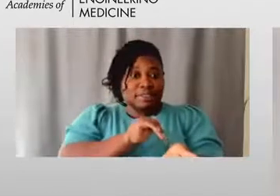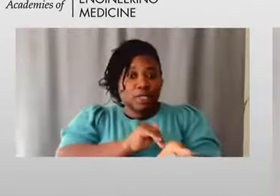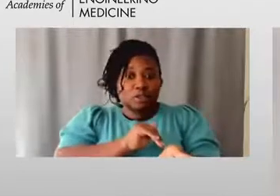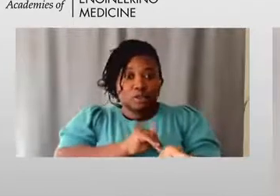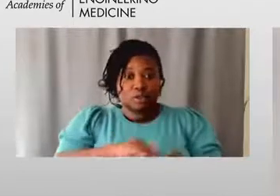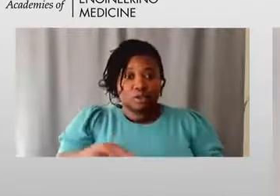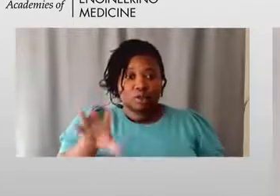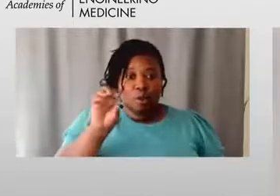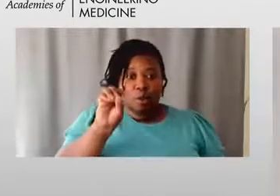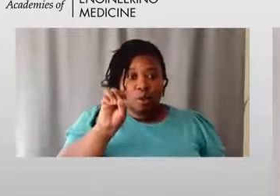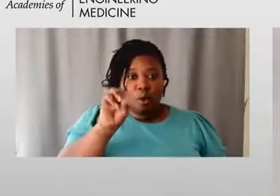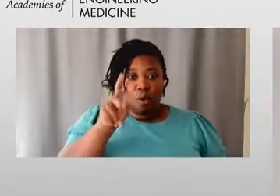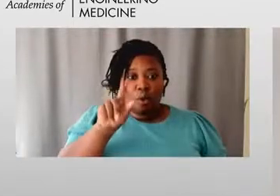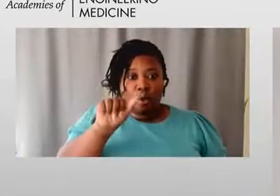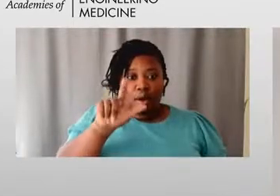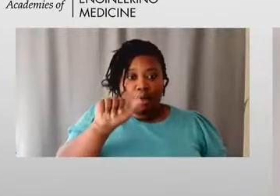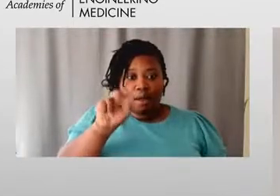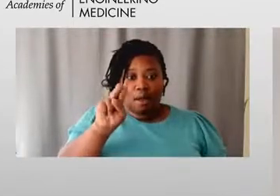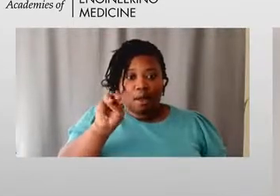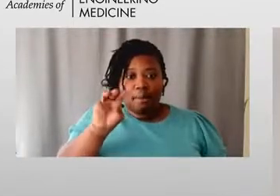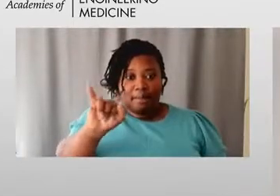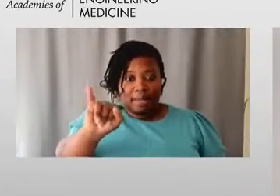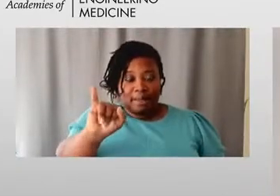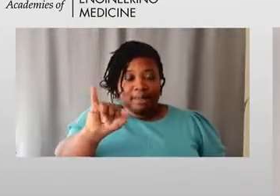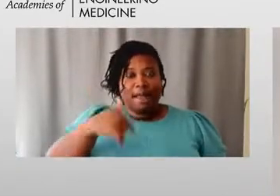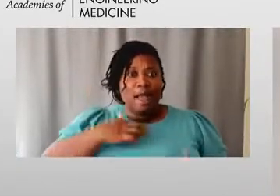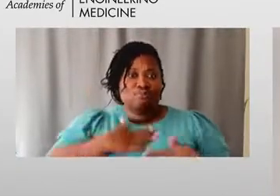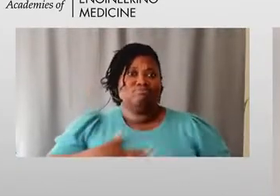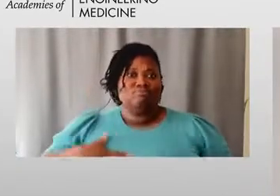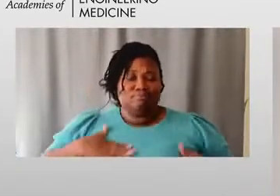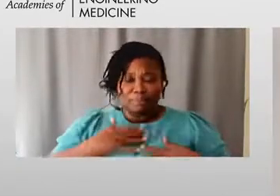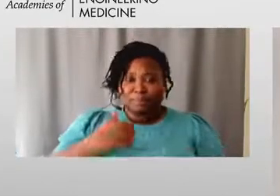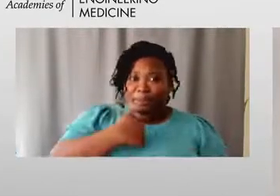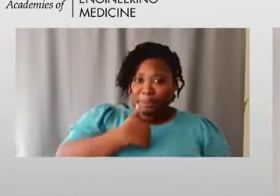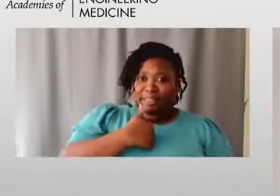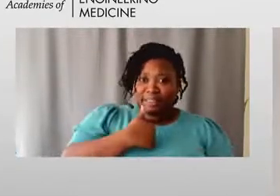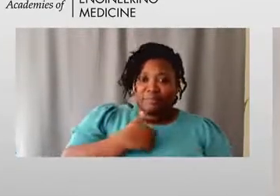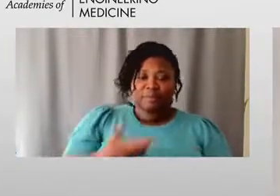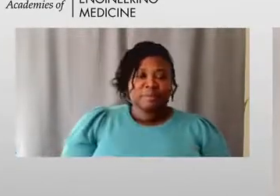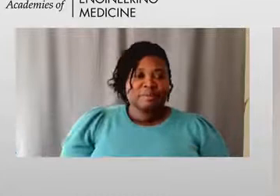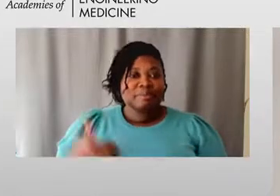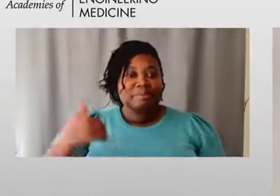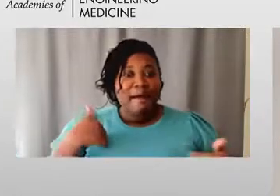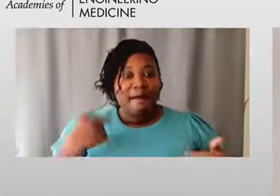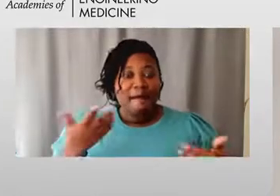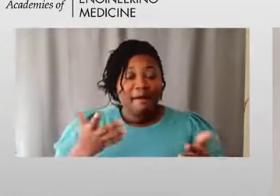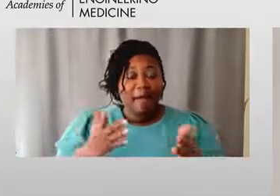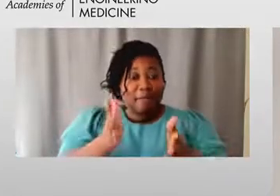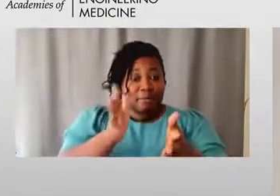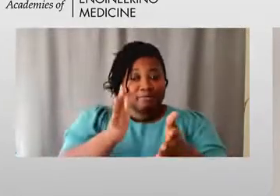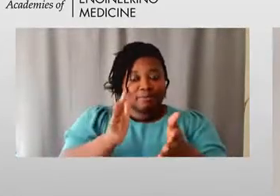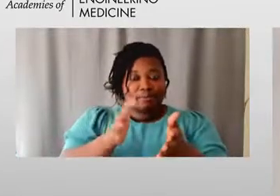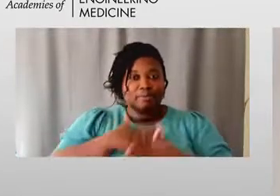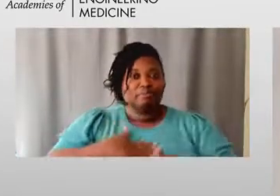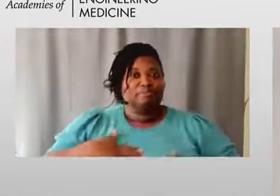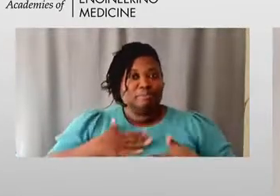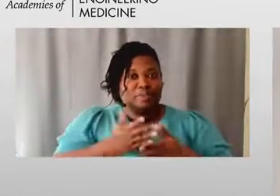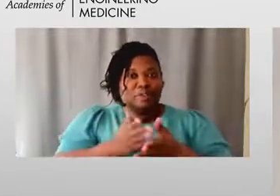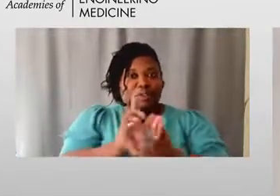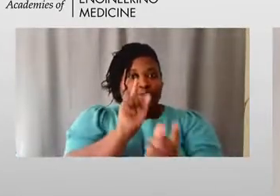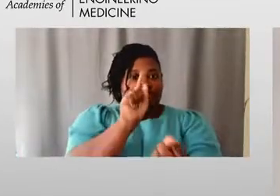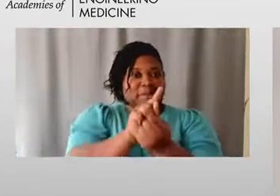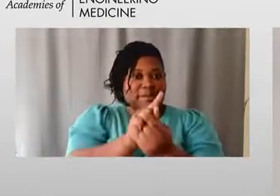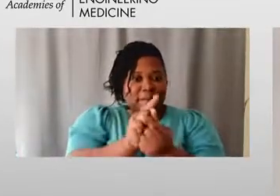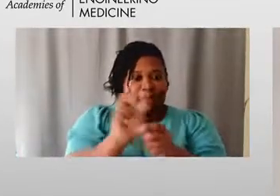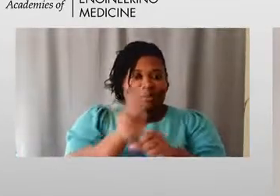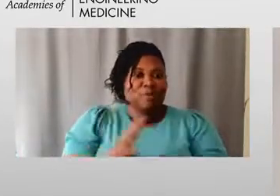Okanami's wonderful keynote session. I enjoyed it myself. I had the privilege of meeting him at the University